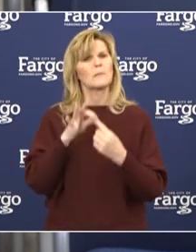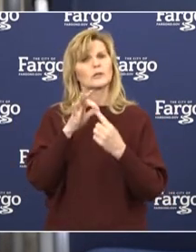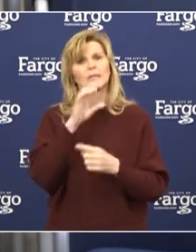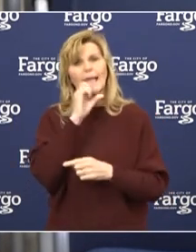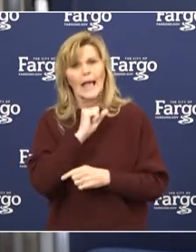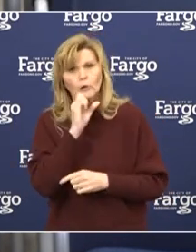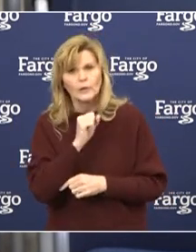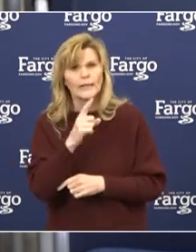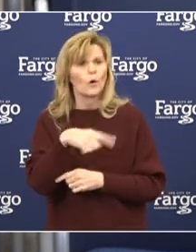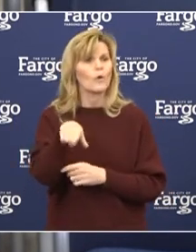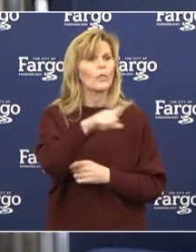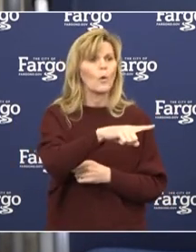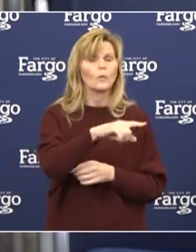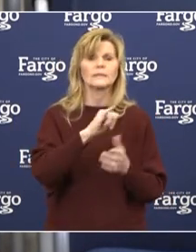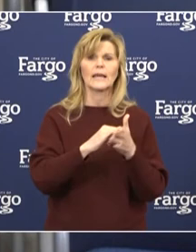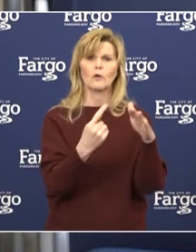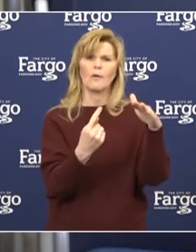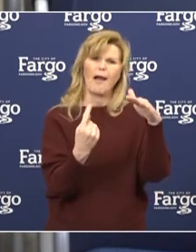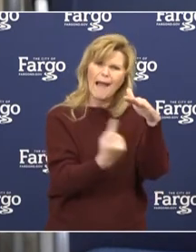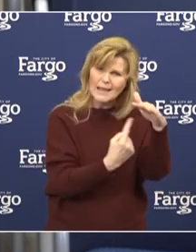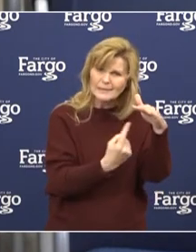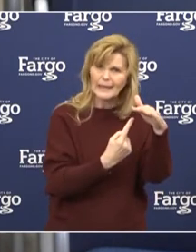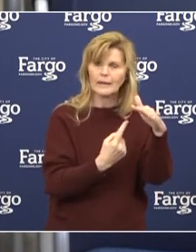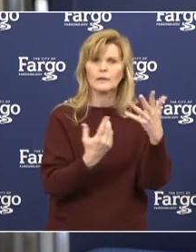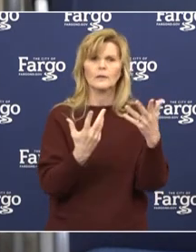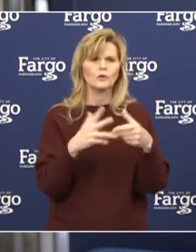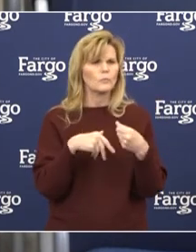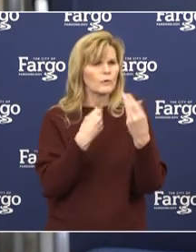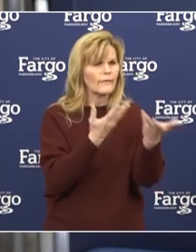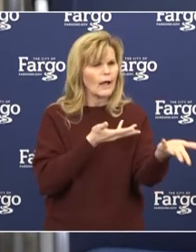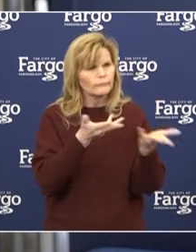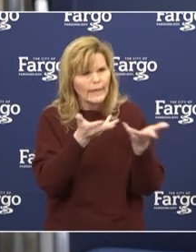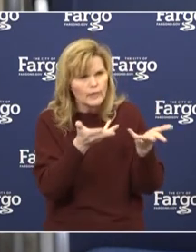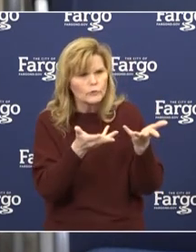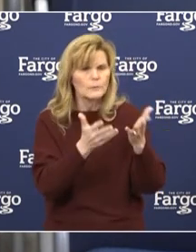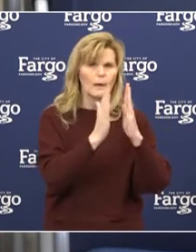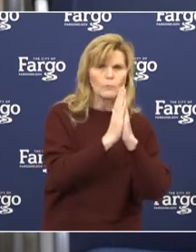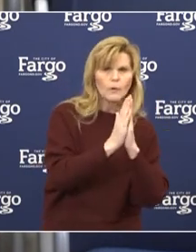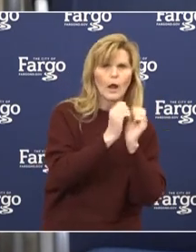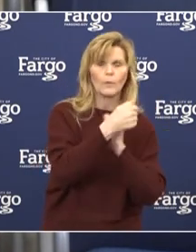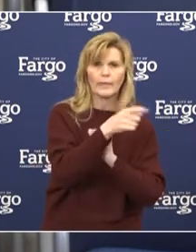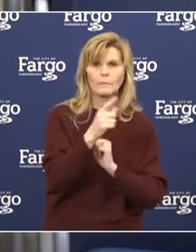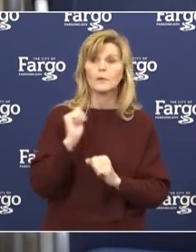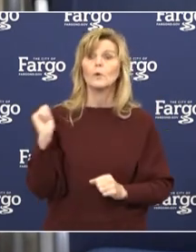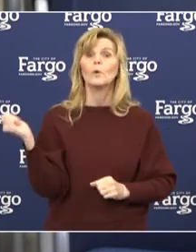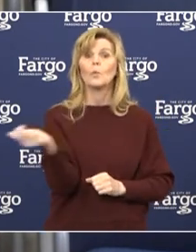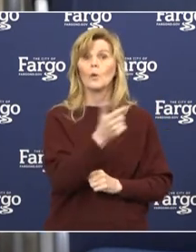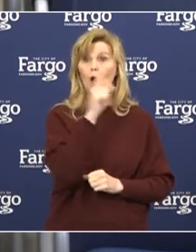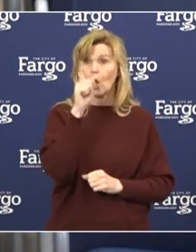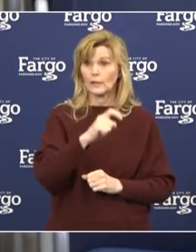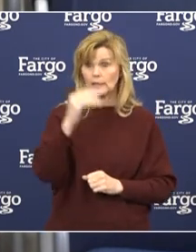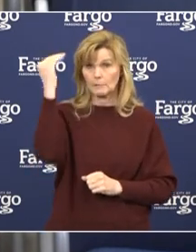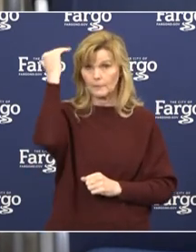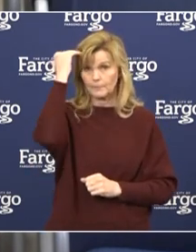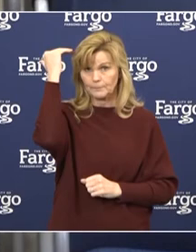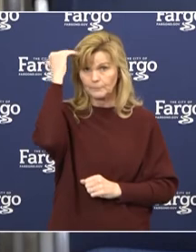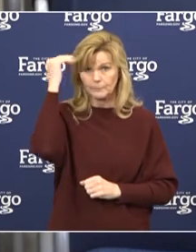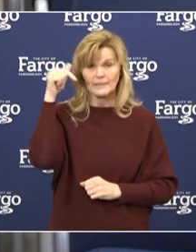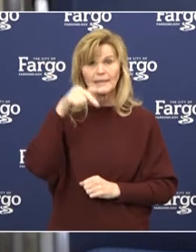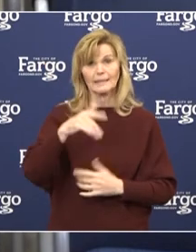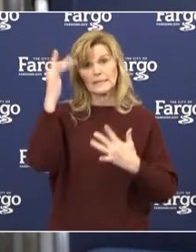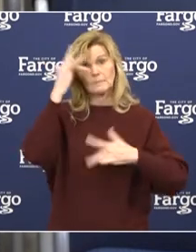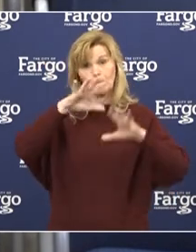the more isolated people, to offer fellowship and prayer. We all need to be mindful that this pandemic